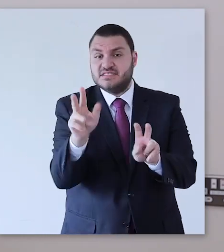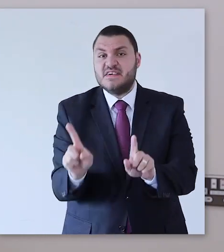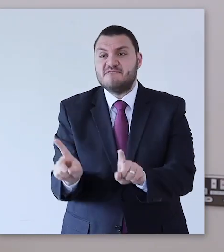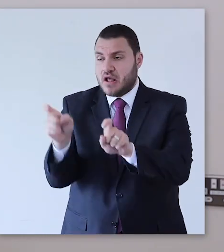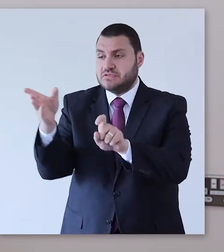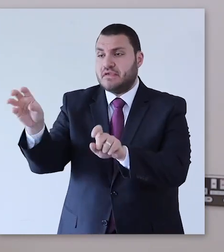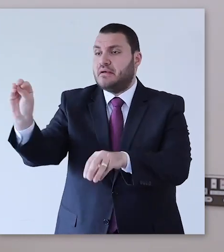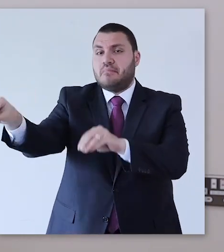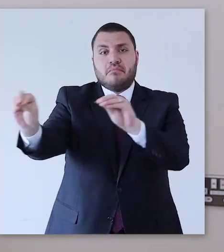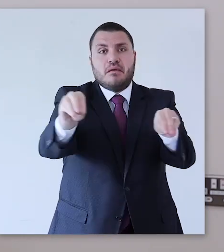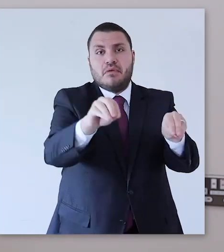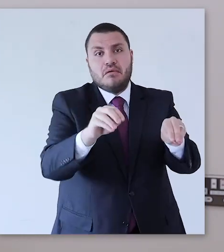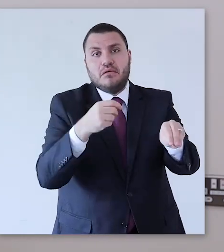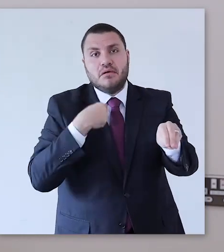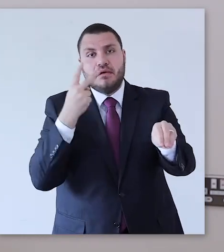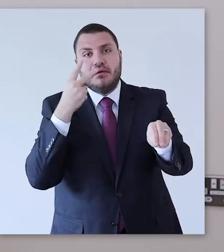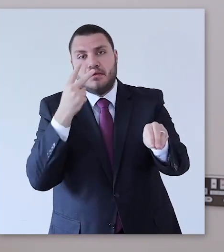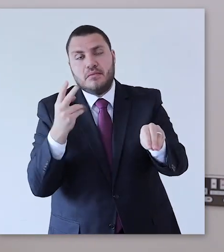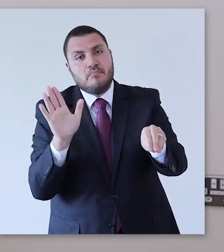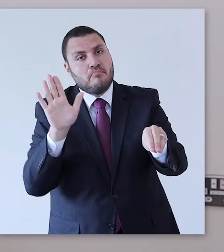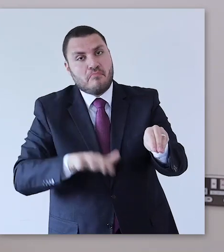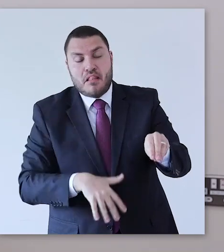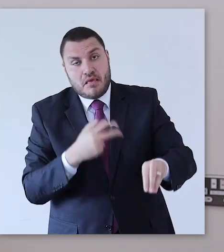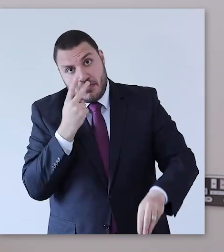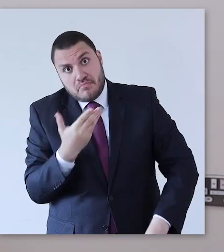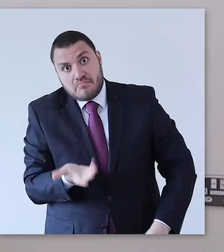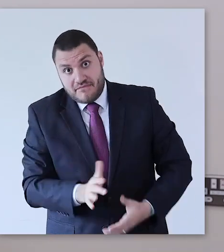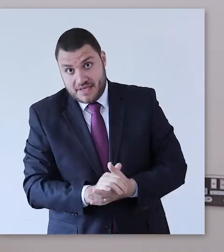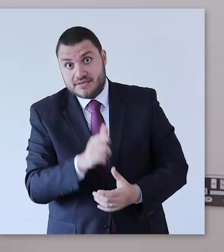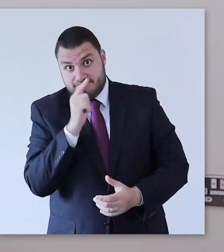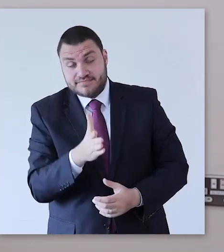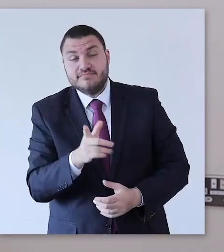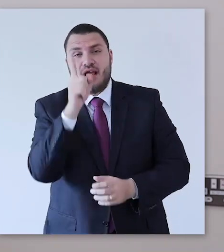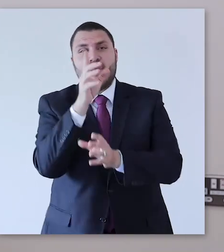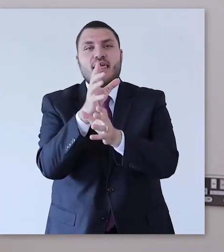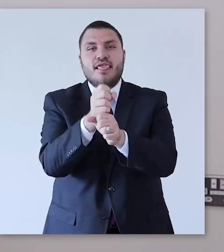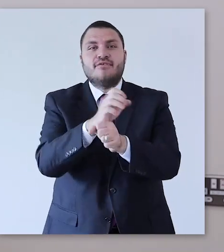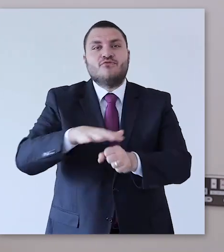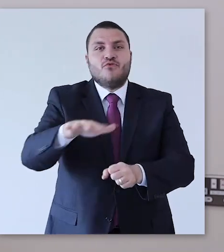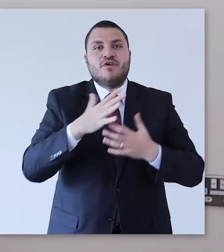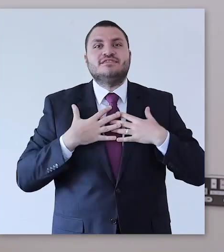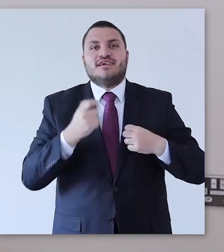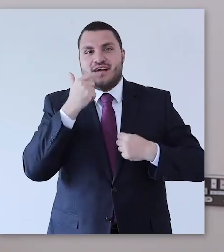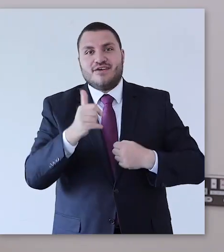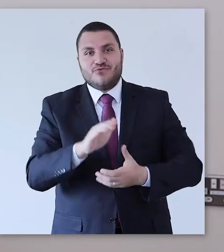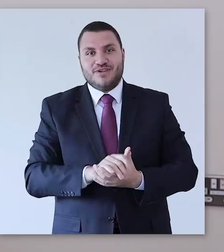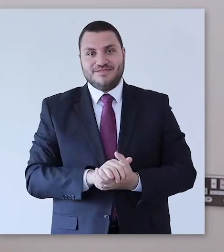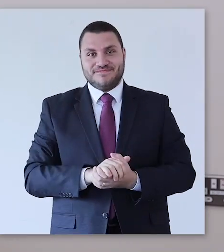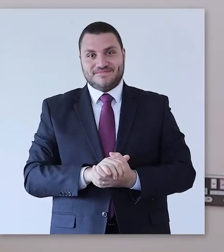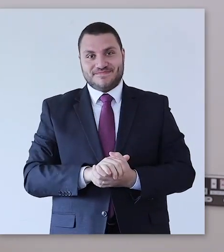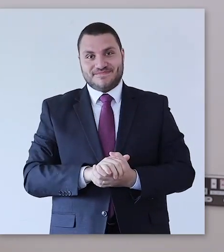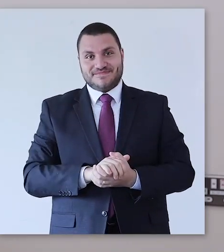virus and other coronaviruses and respiratory sensitive virus which can give you cold symptoms.